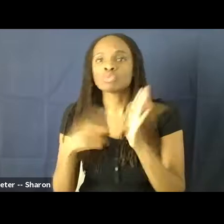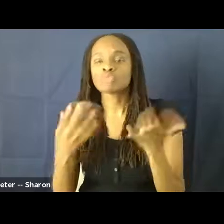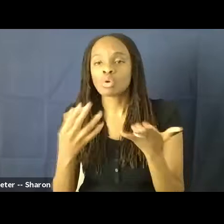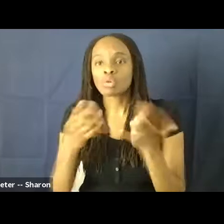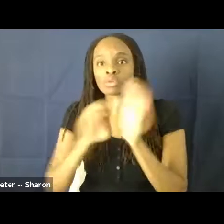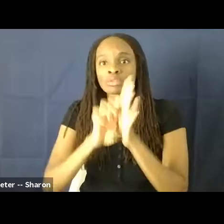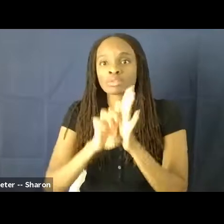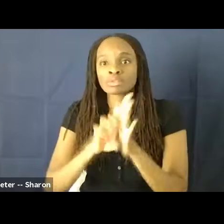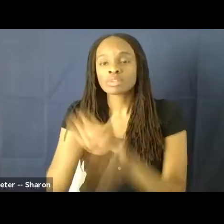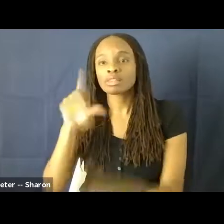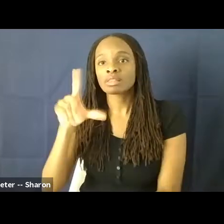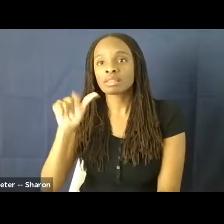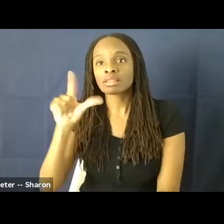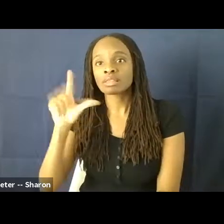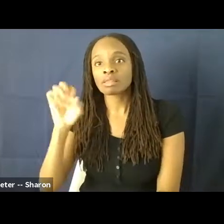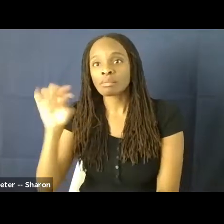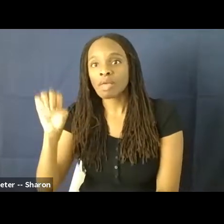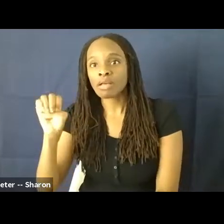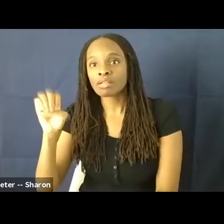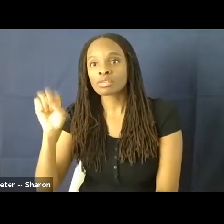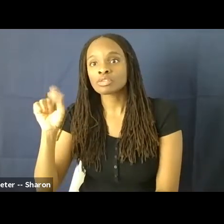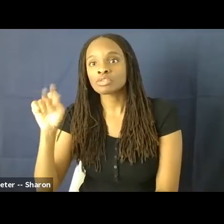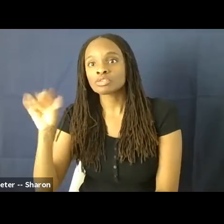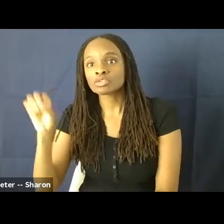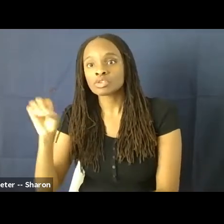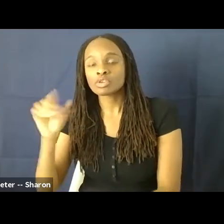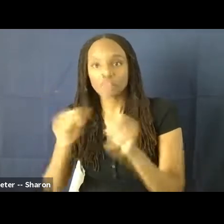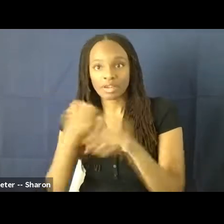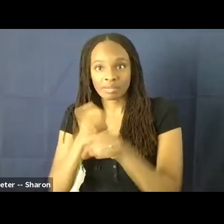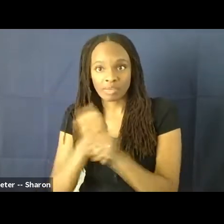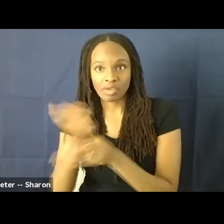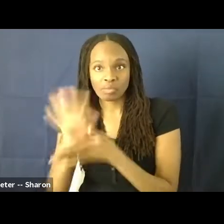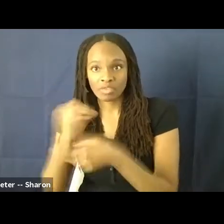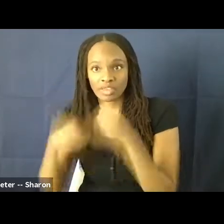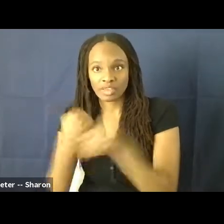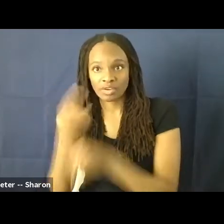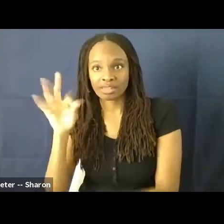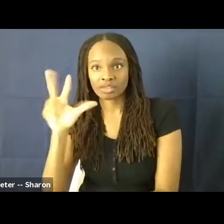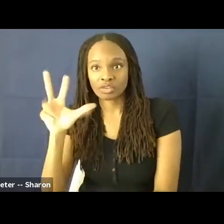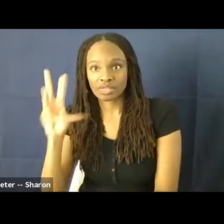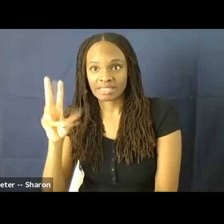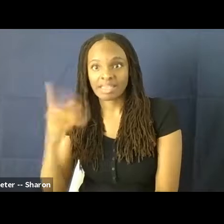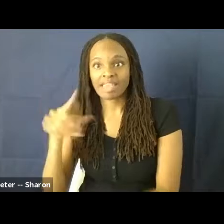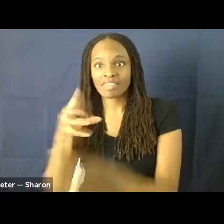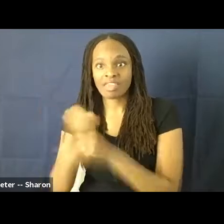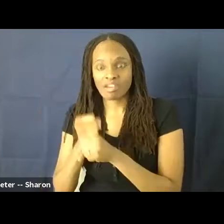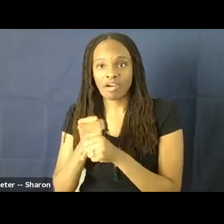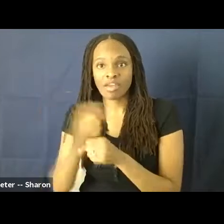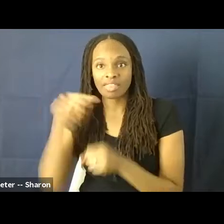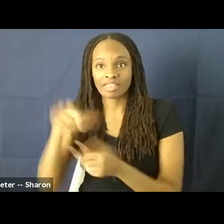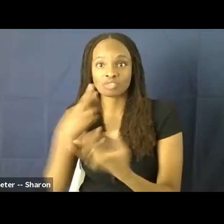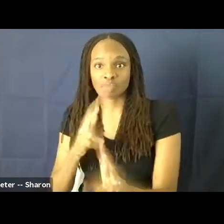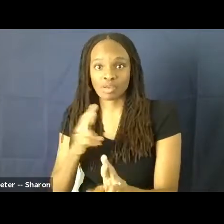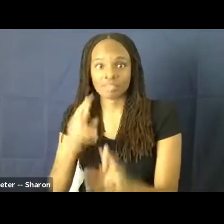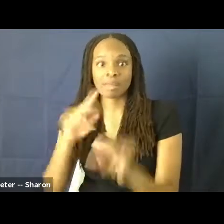the Lamelle Studios attempted to make the film Stevedore in 1936, and they received this response from the production code administration.